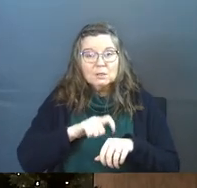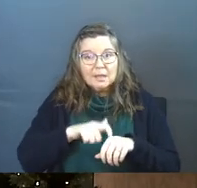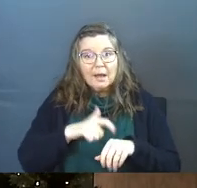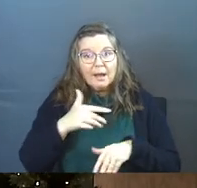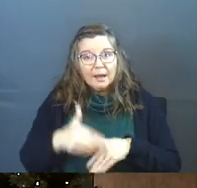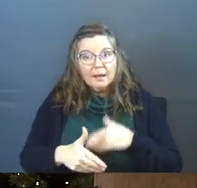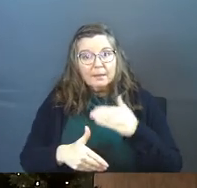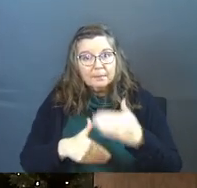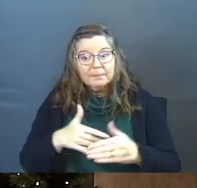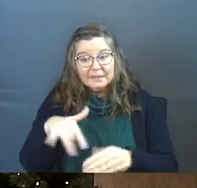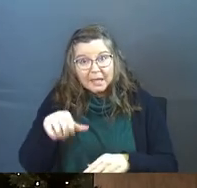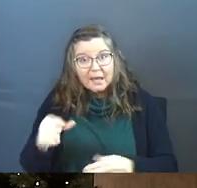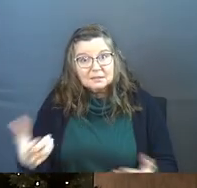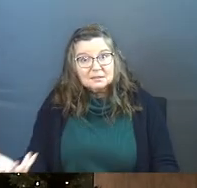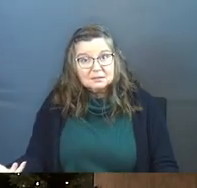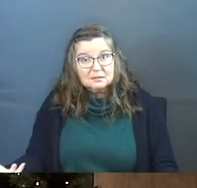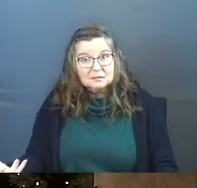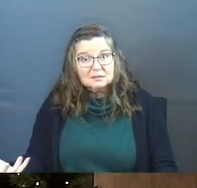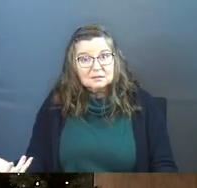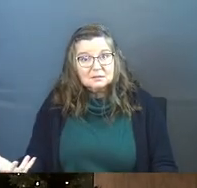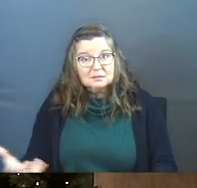time. Yes?